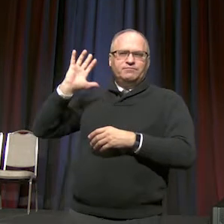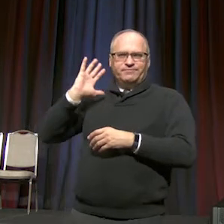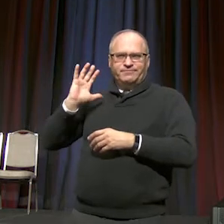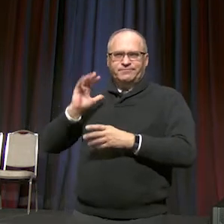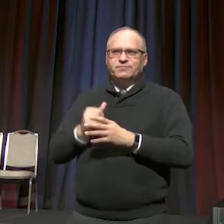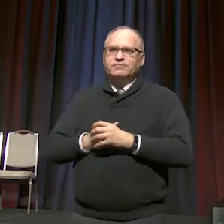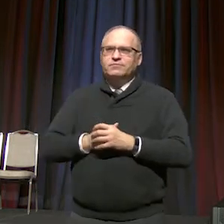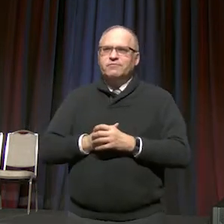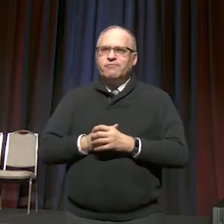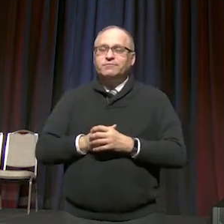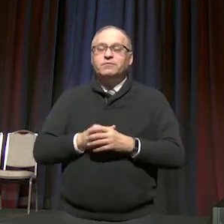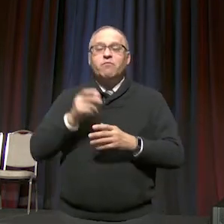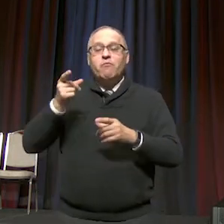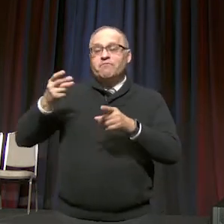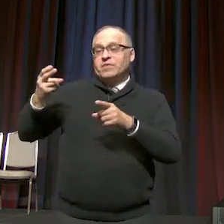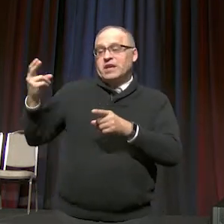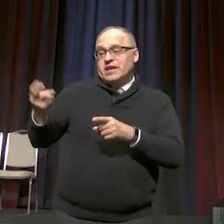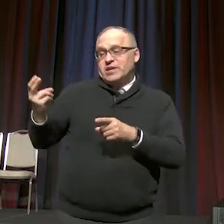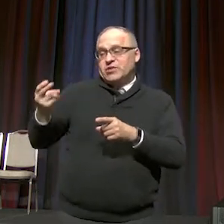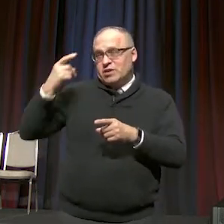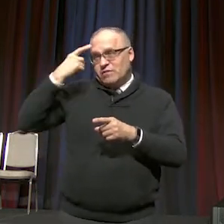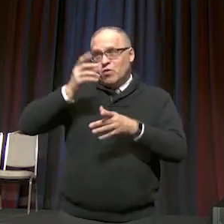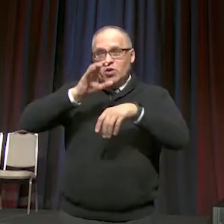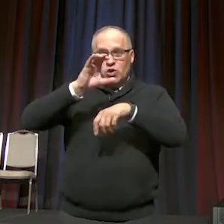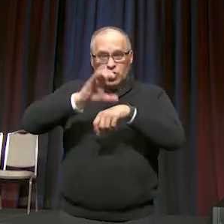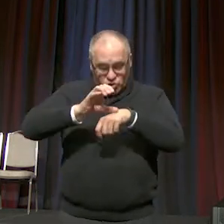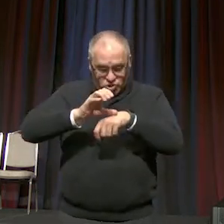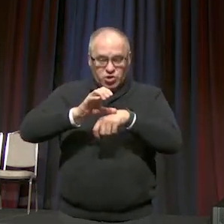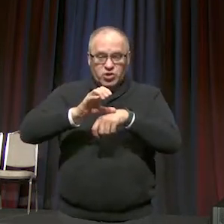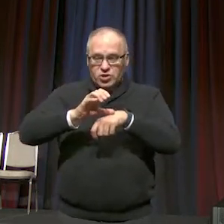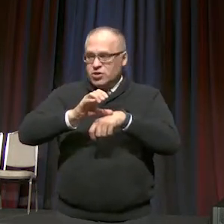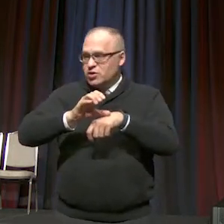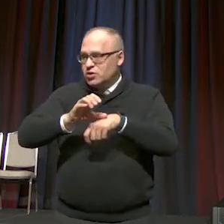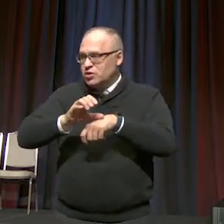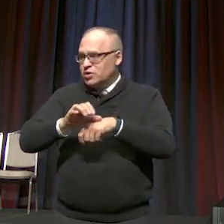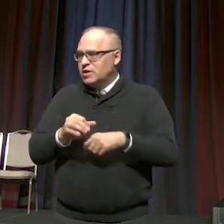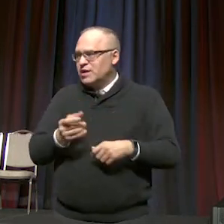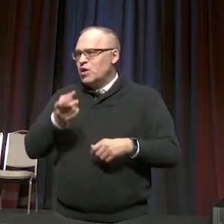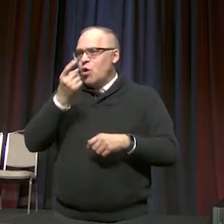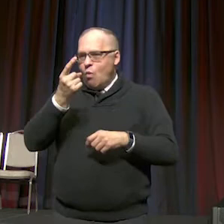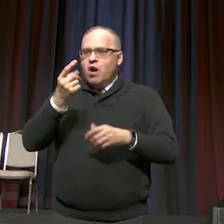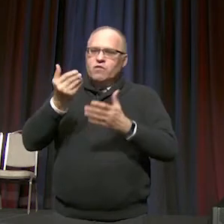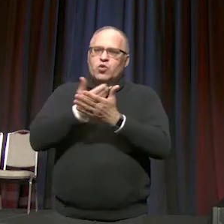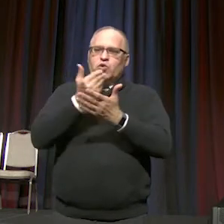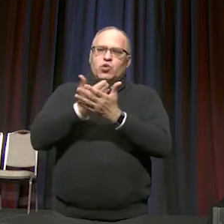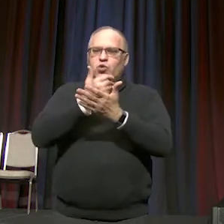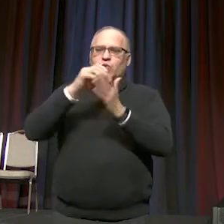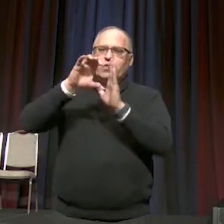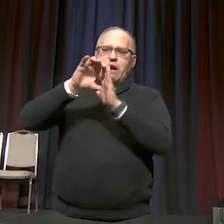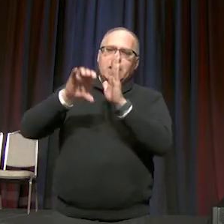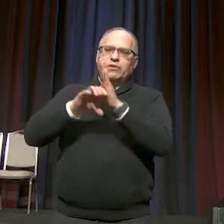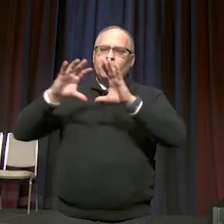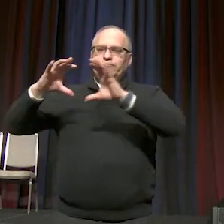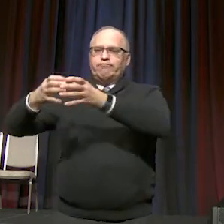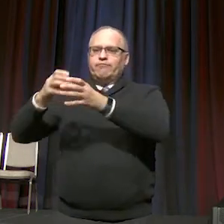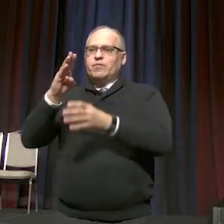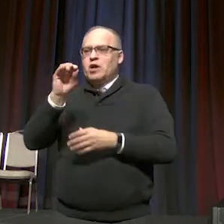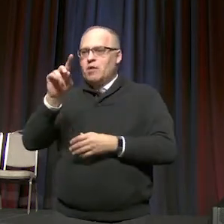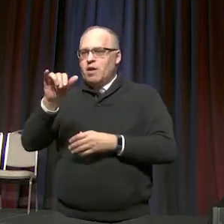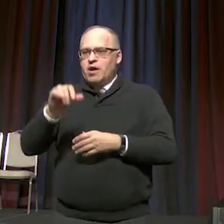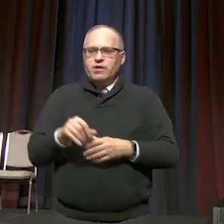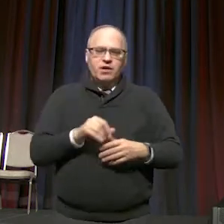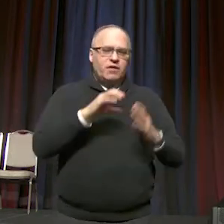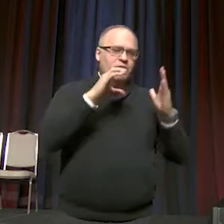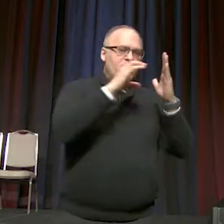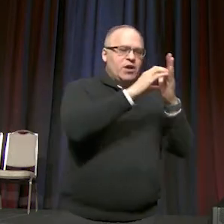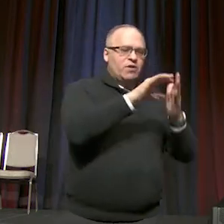In the history of the church, it's one of the newer constitutional bodies. Paragraphs